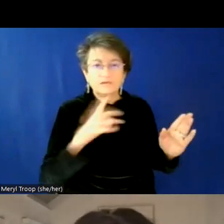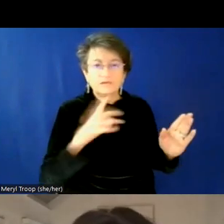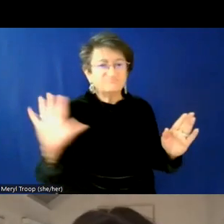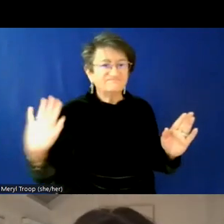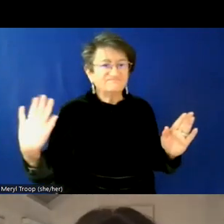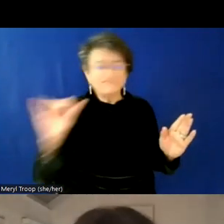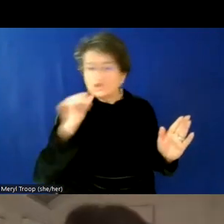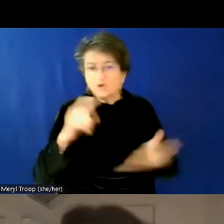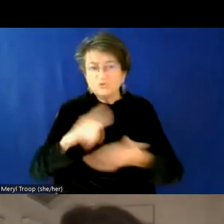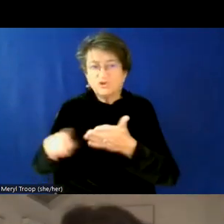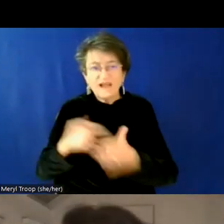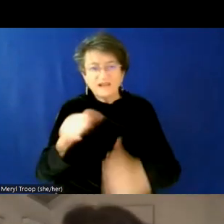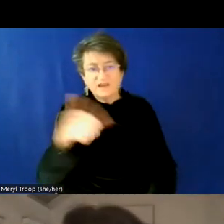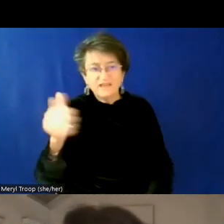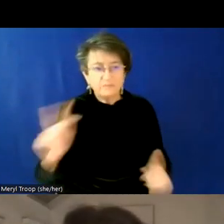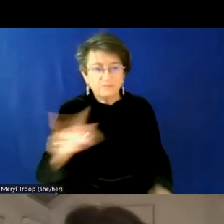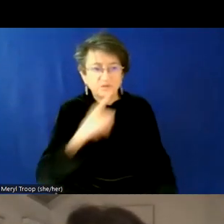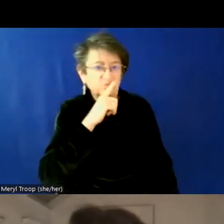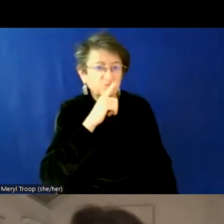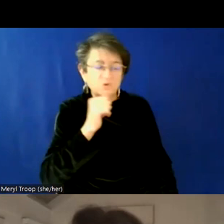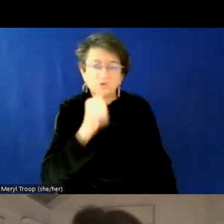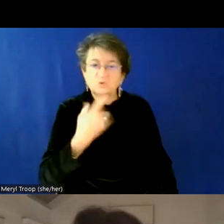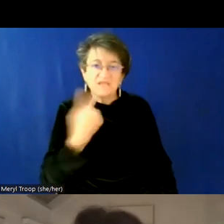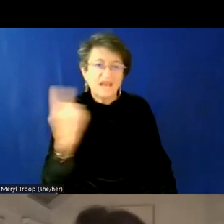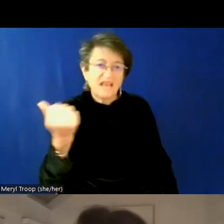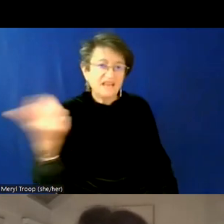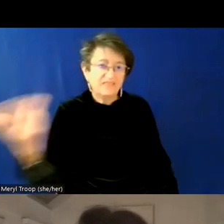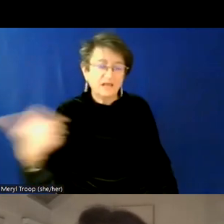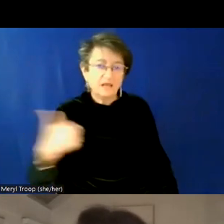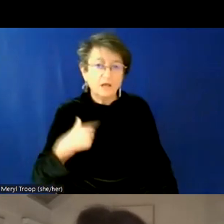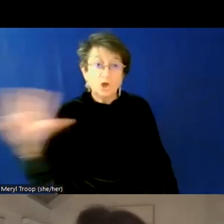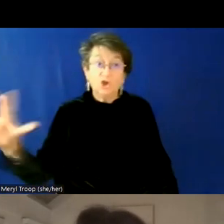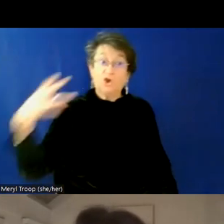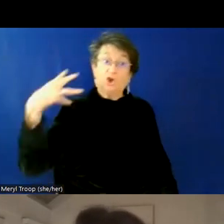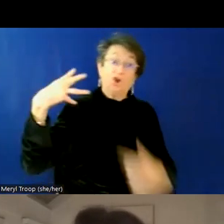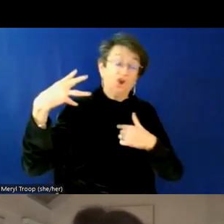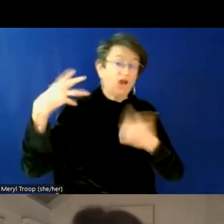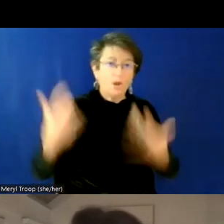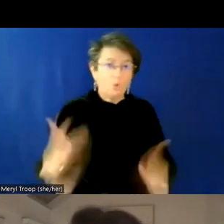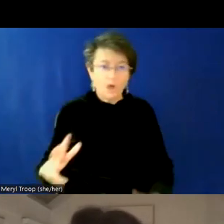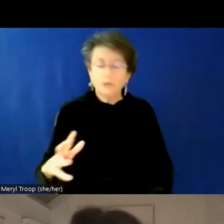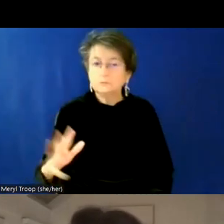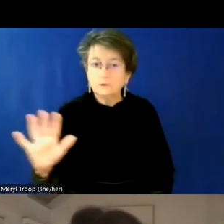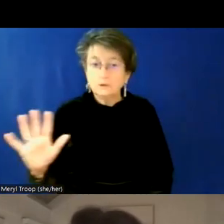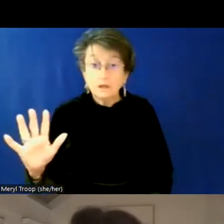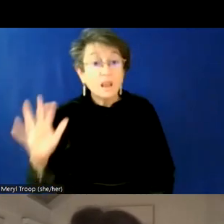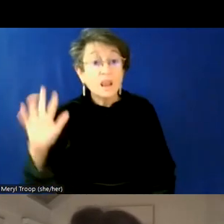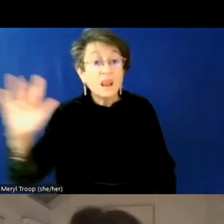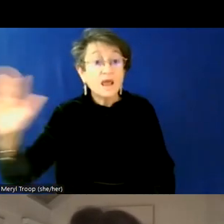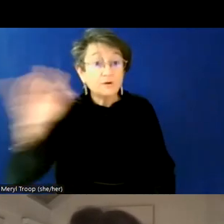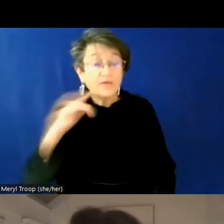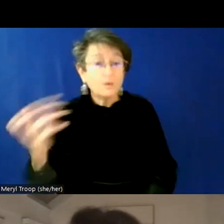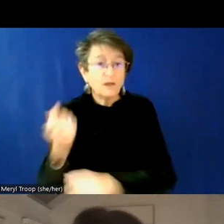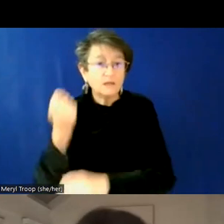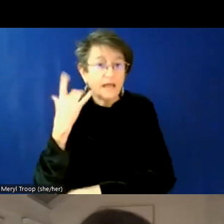don't want you to say anything right now. It just feels like putting too much of a spotlight on me. Um, I eventually they'll get it and that's